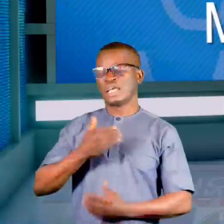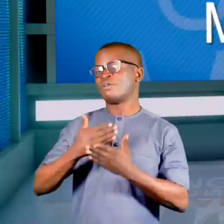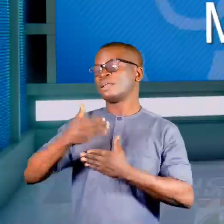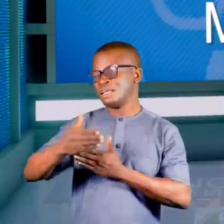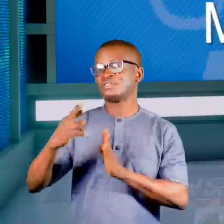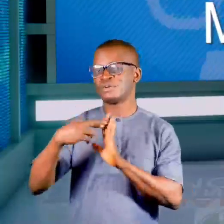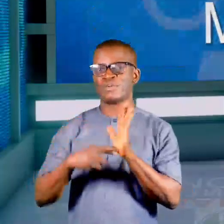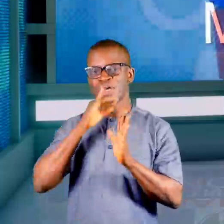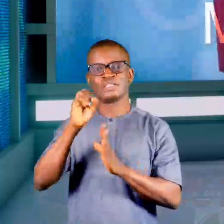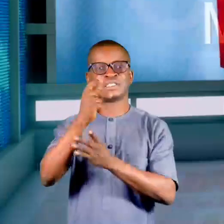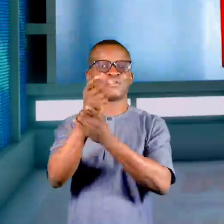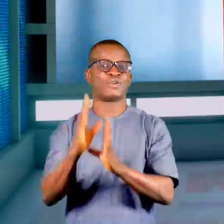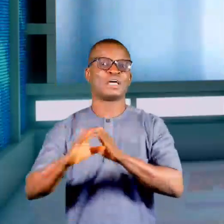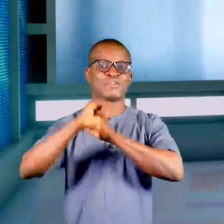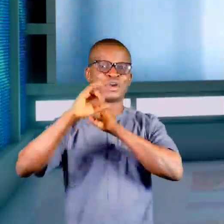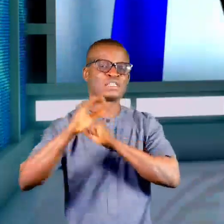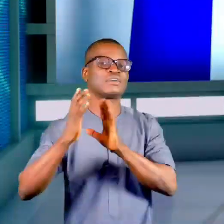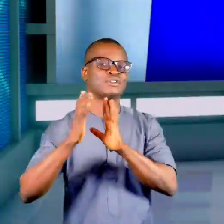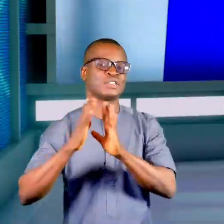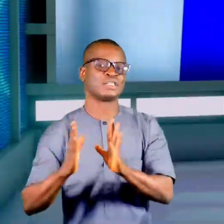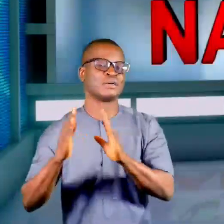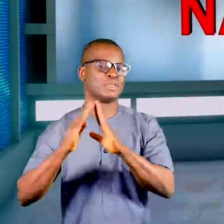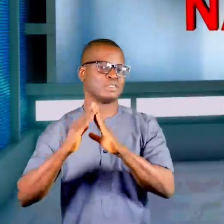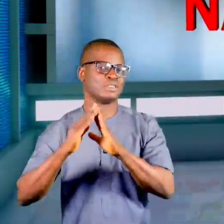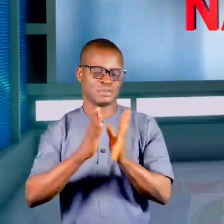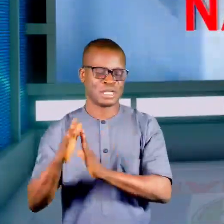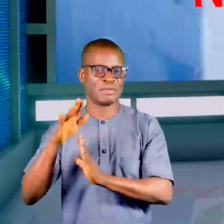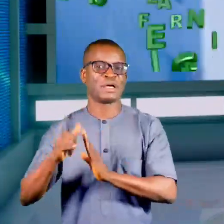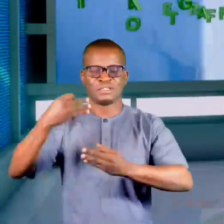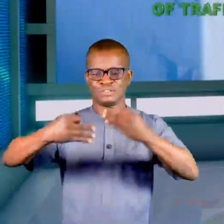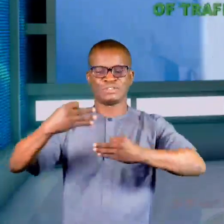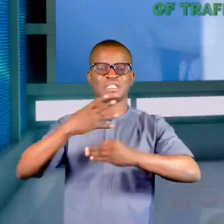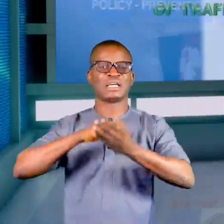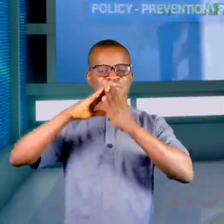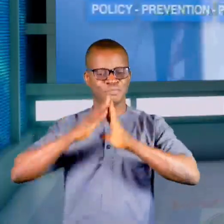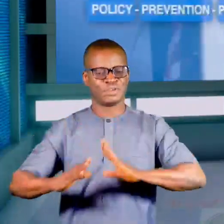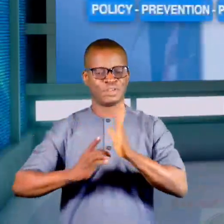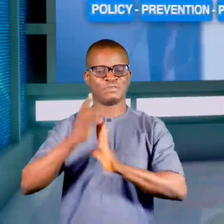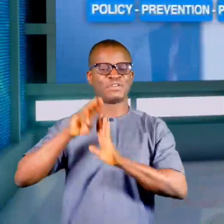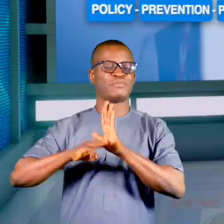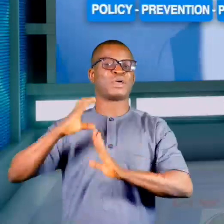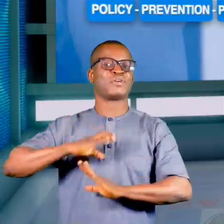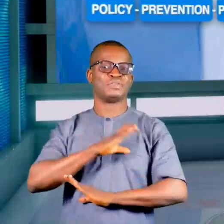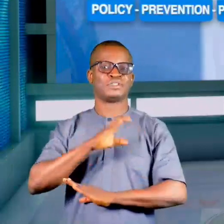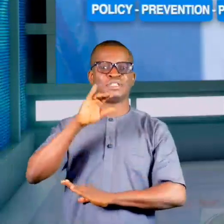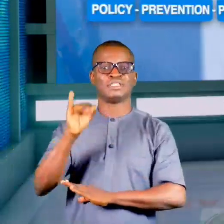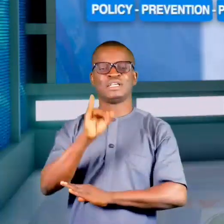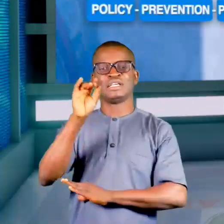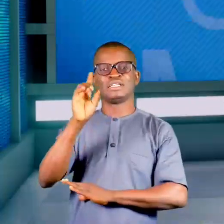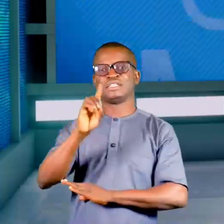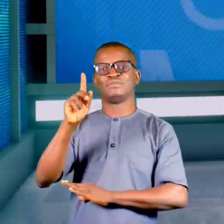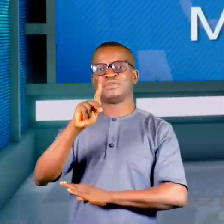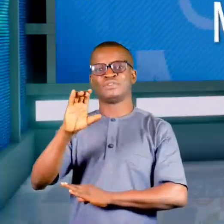Our next report is a Stakeholders Advocacy and Consultation Meeting organized by the Justice and Peace Development Commission